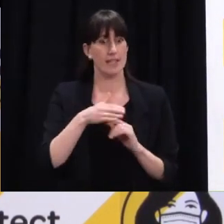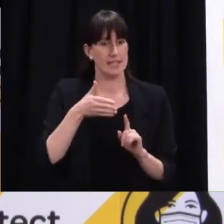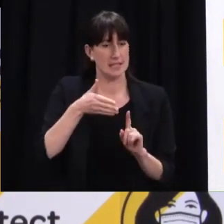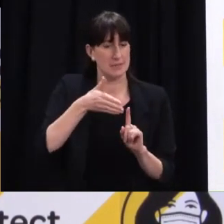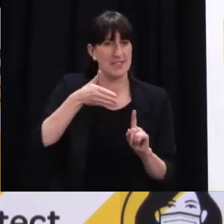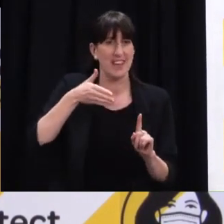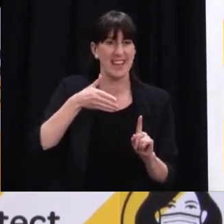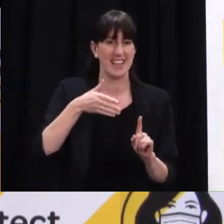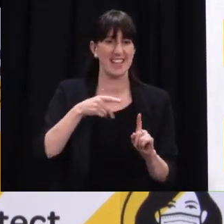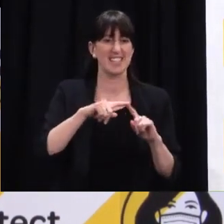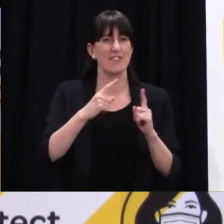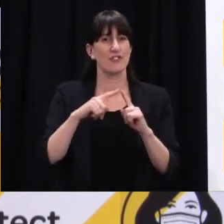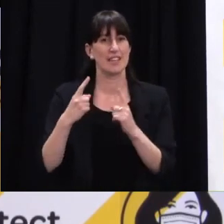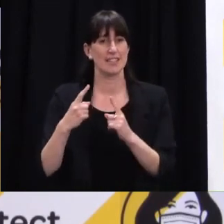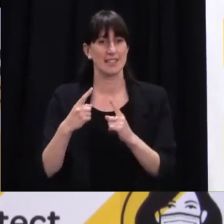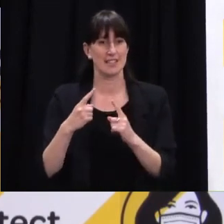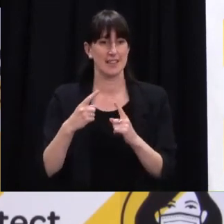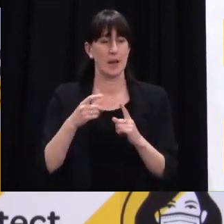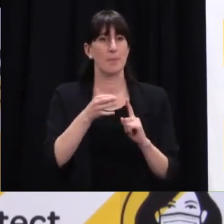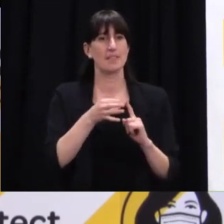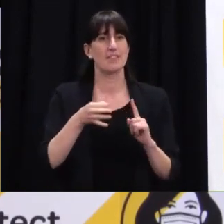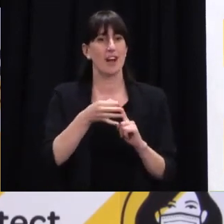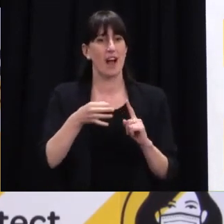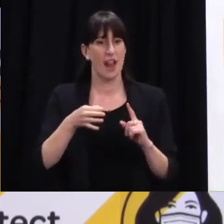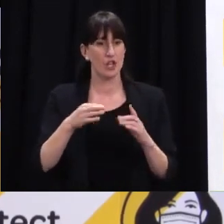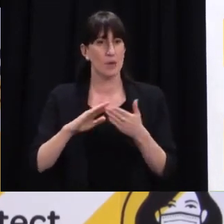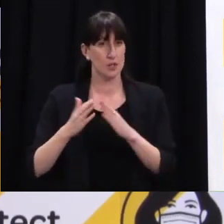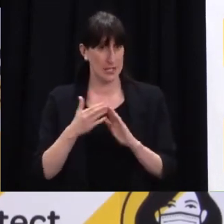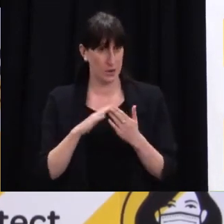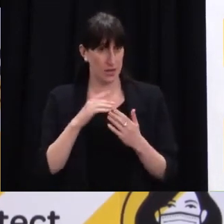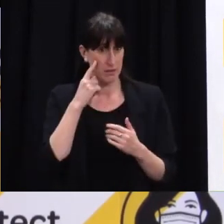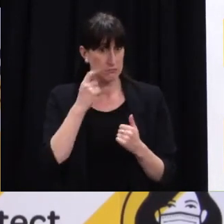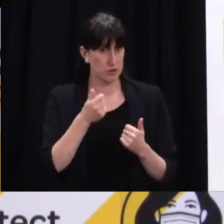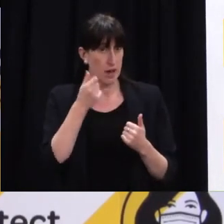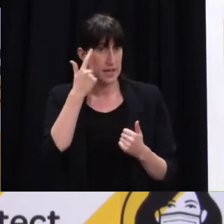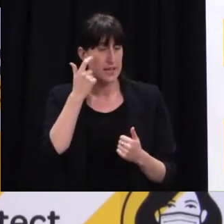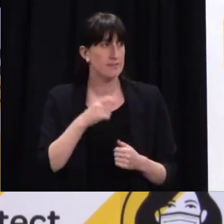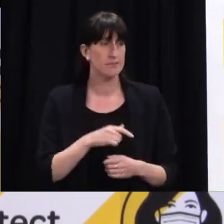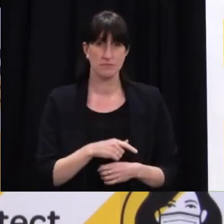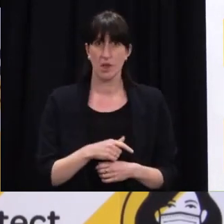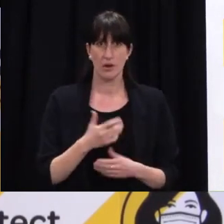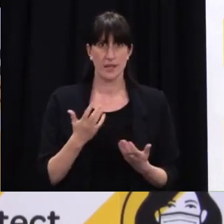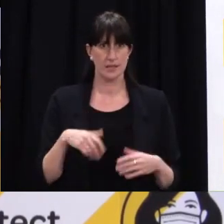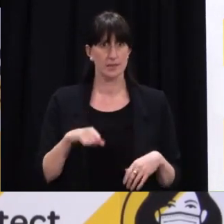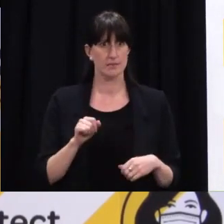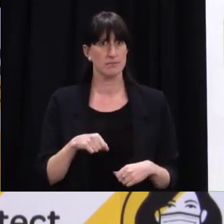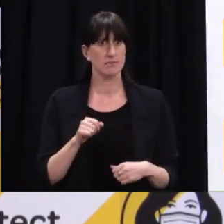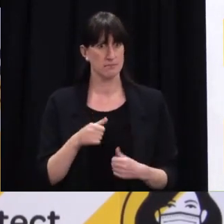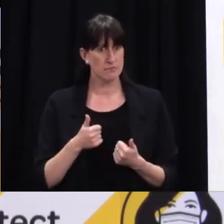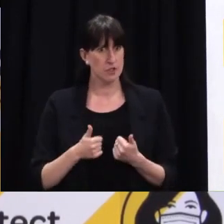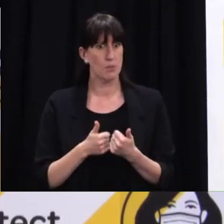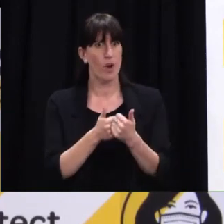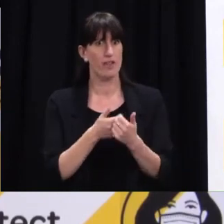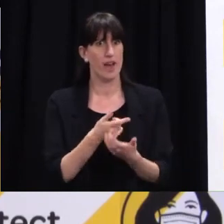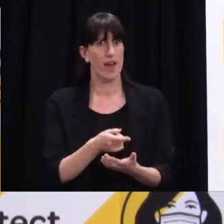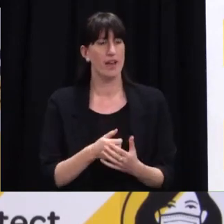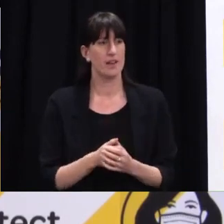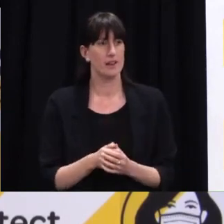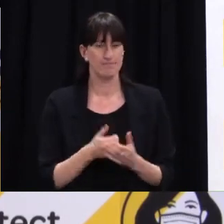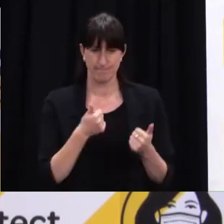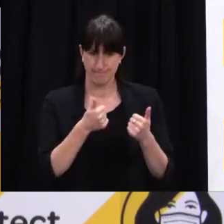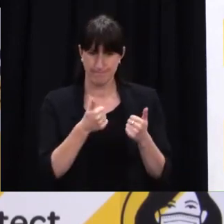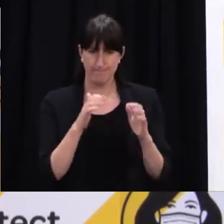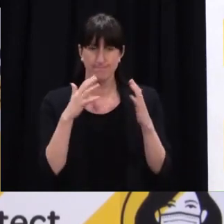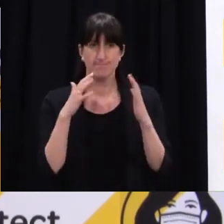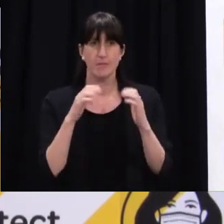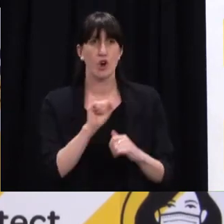oh look it's fantastic and a huge support really for both the teams that are setting this up and also the people who are coming